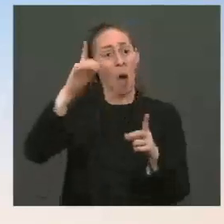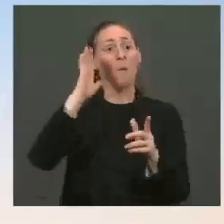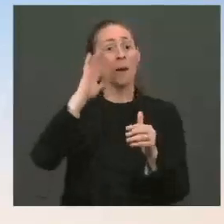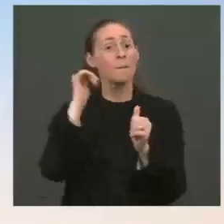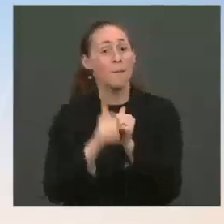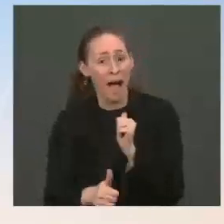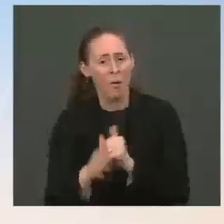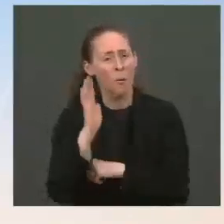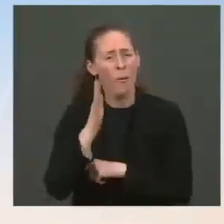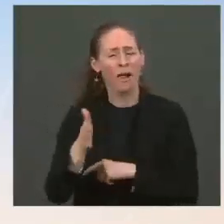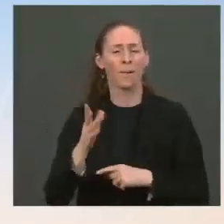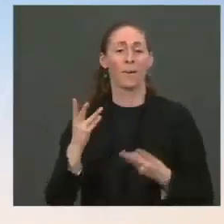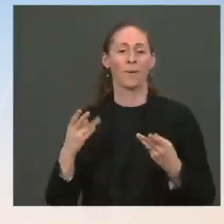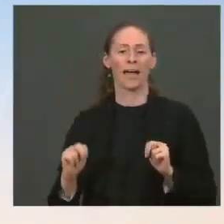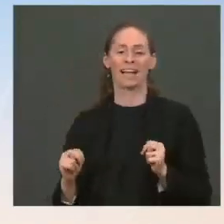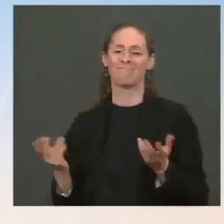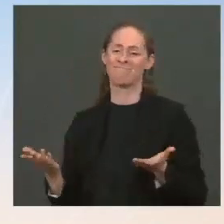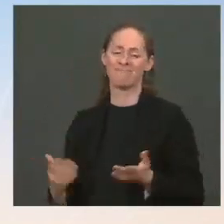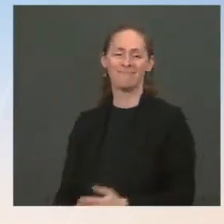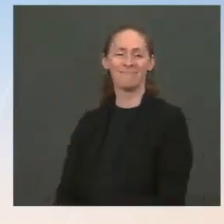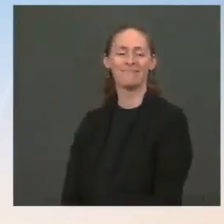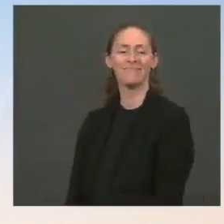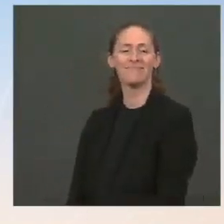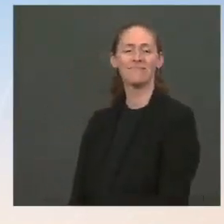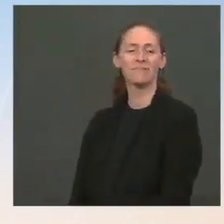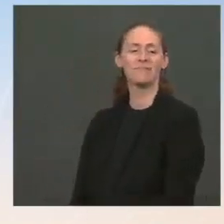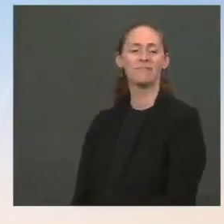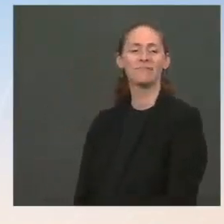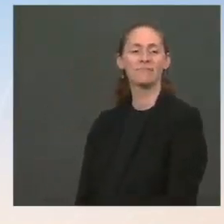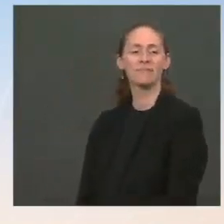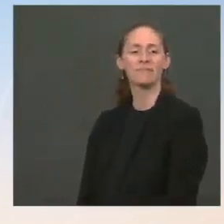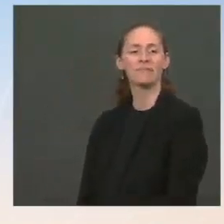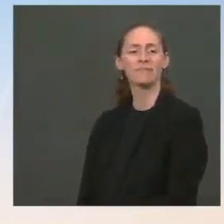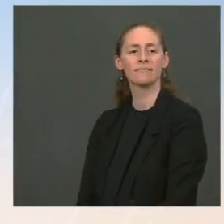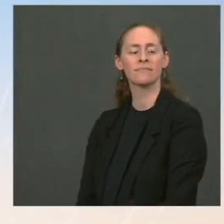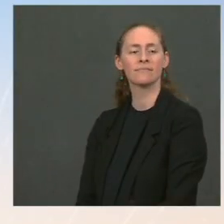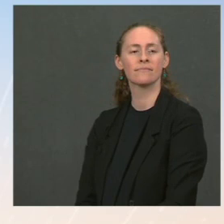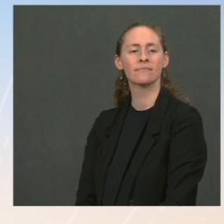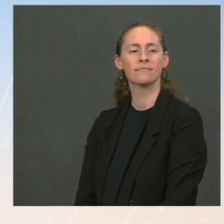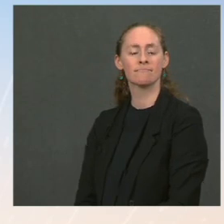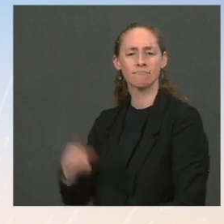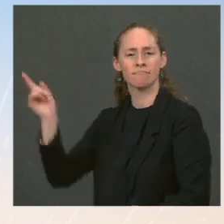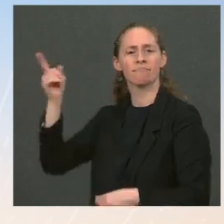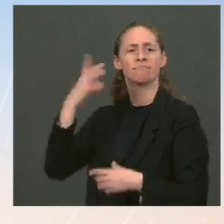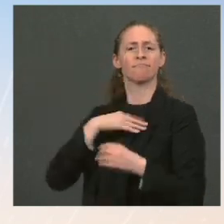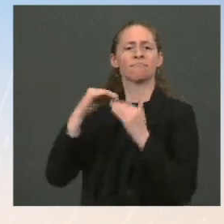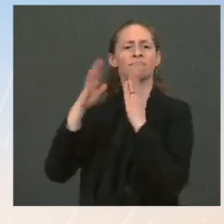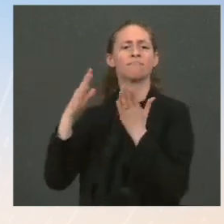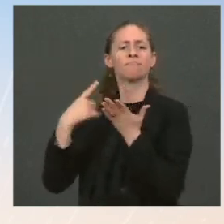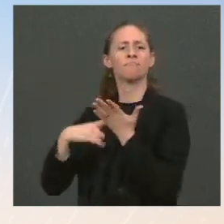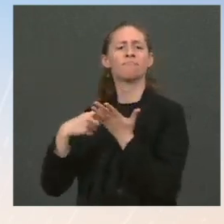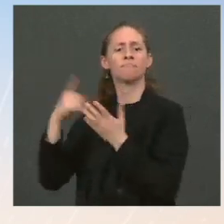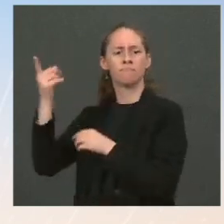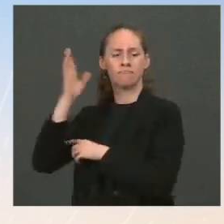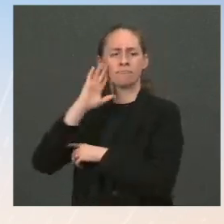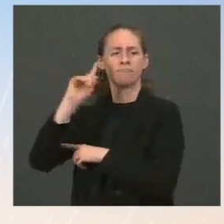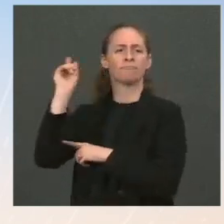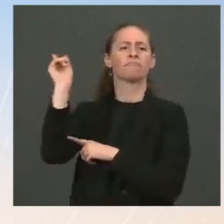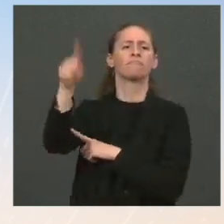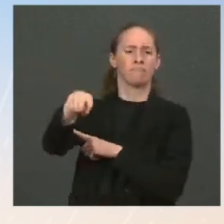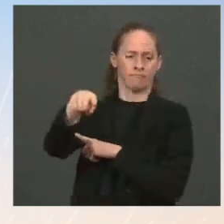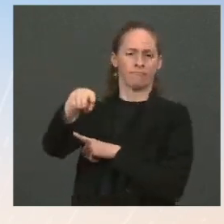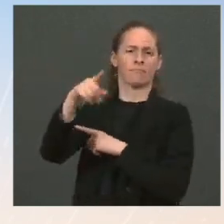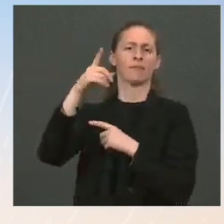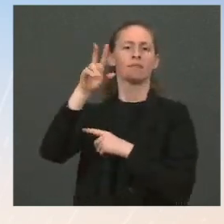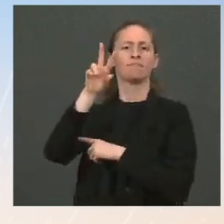The White House announced that Joe Biden is headed to Virginia to campaign for Terry McAuliffe. Can you give a sense of what Joe Biden will be doing over the next couple of weeks in